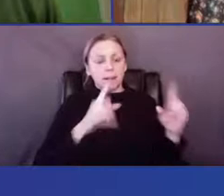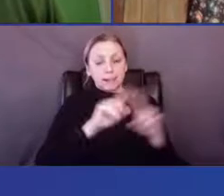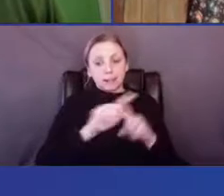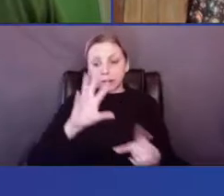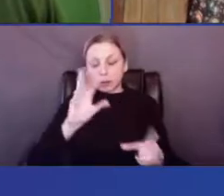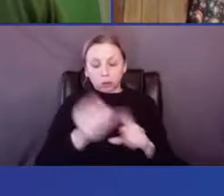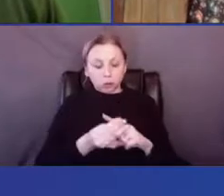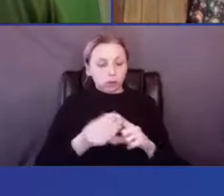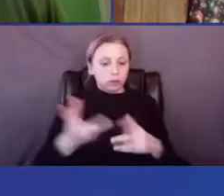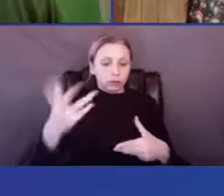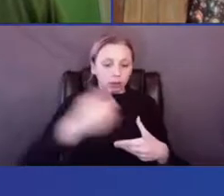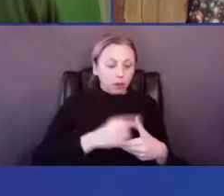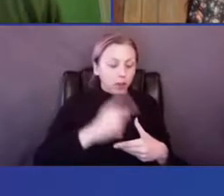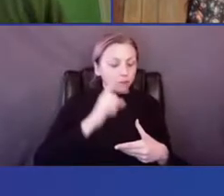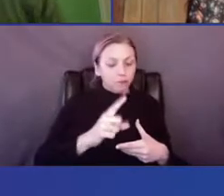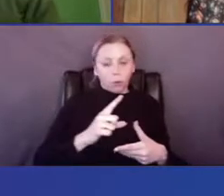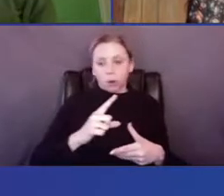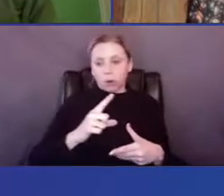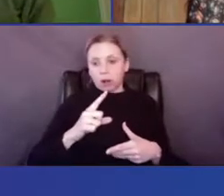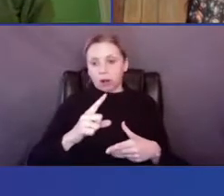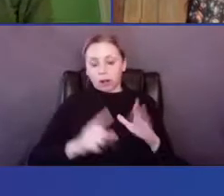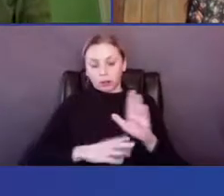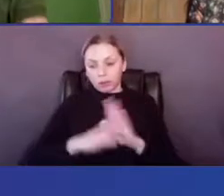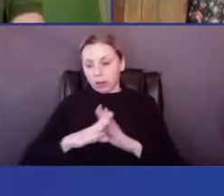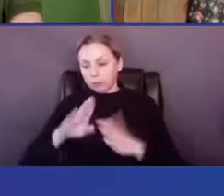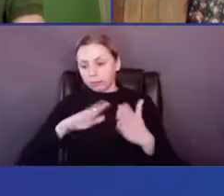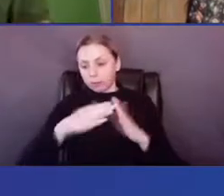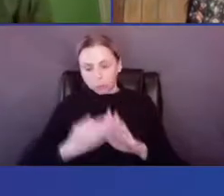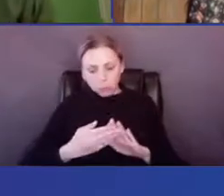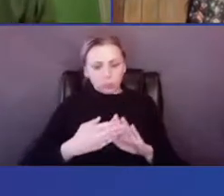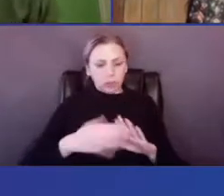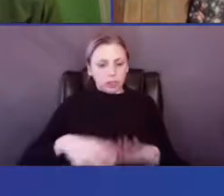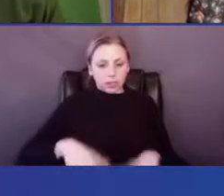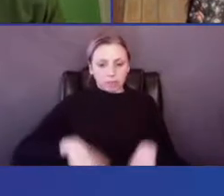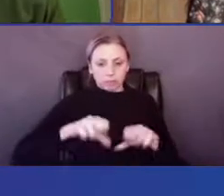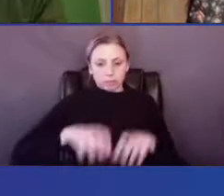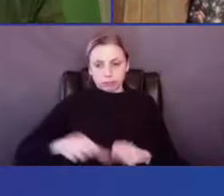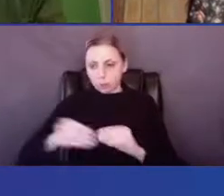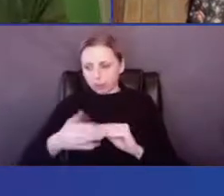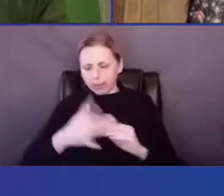progressivism and commodification and all of those sorts of, uh,